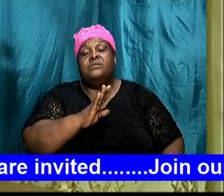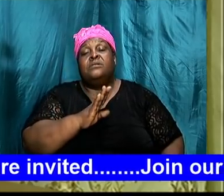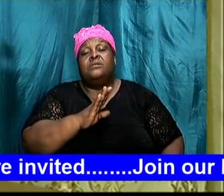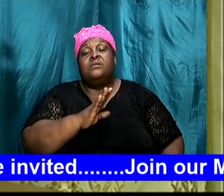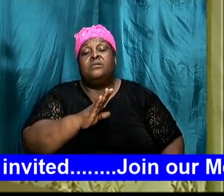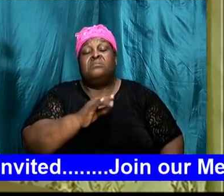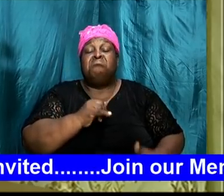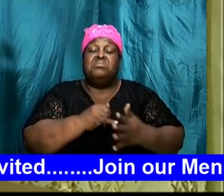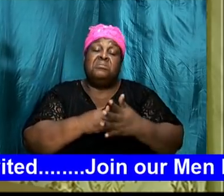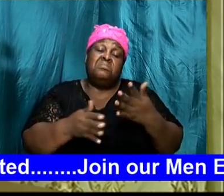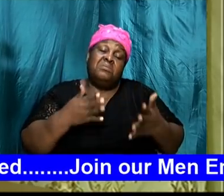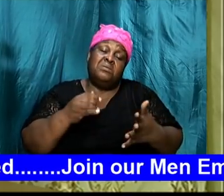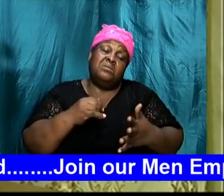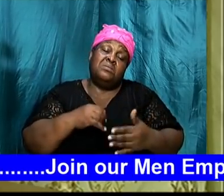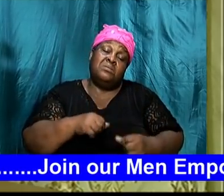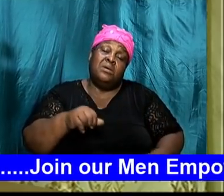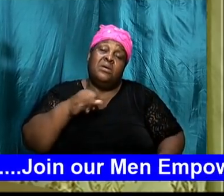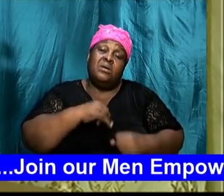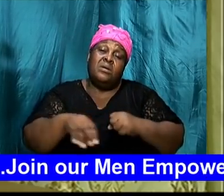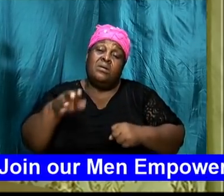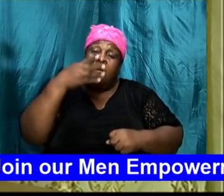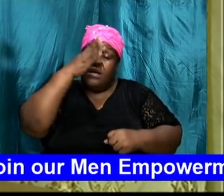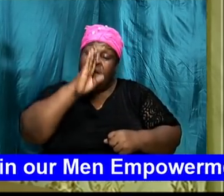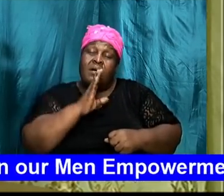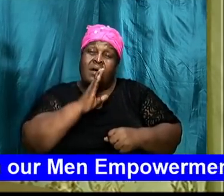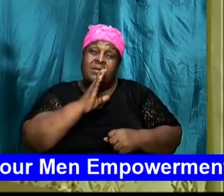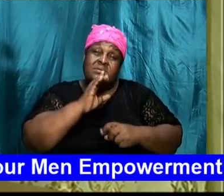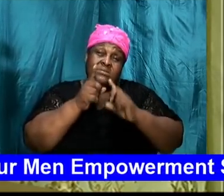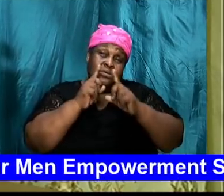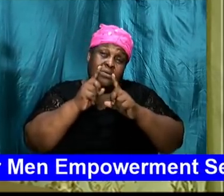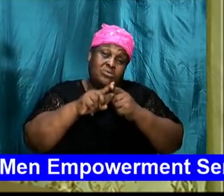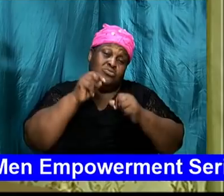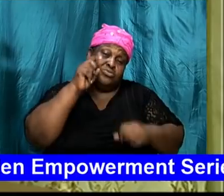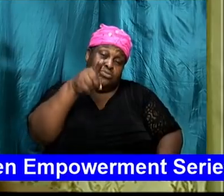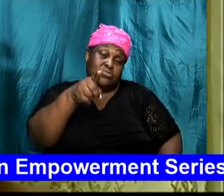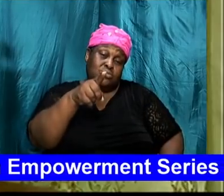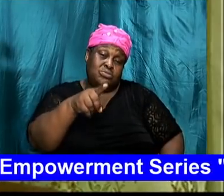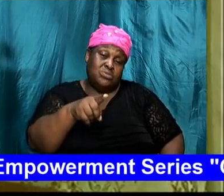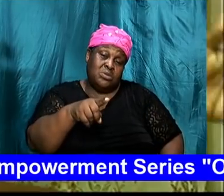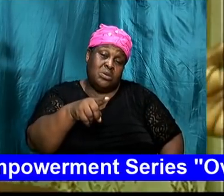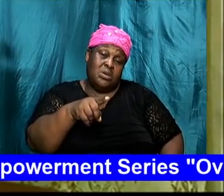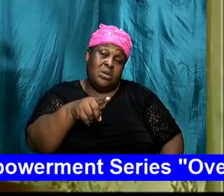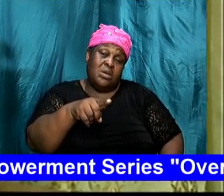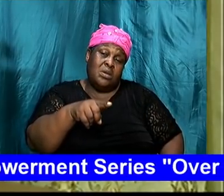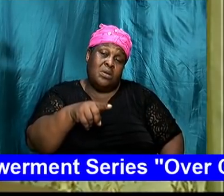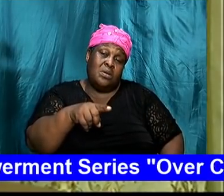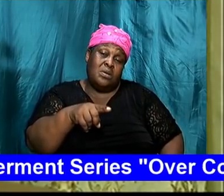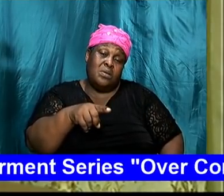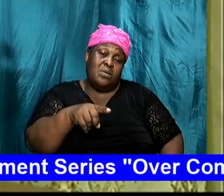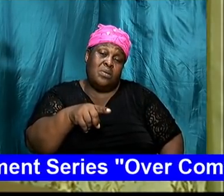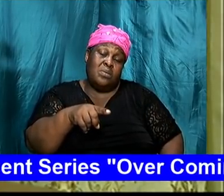require God reiterating to you what he had said